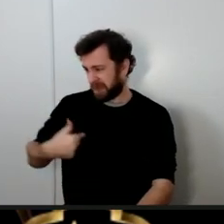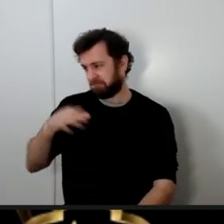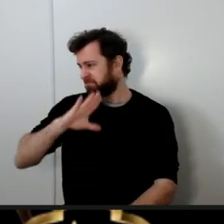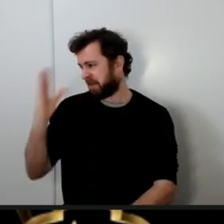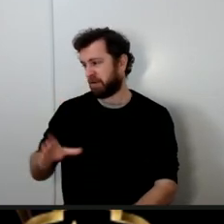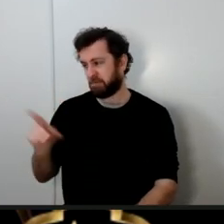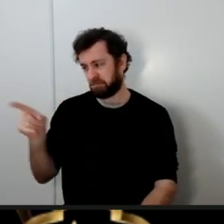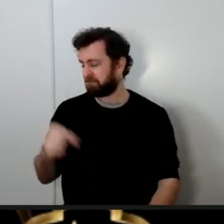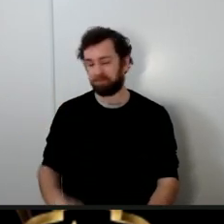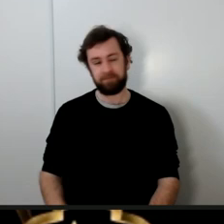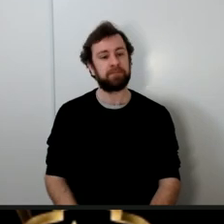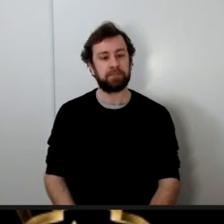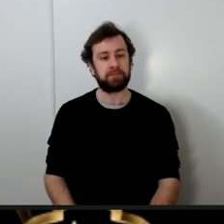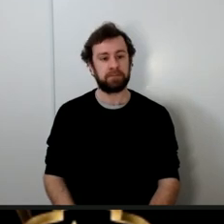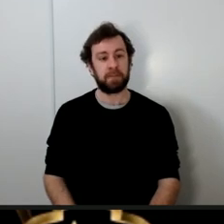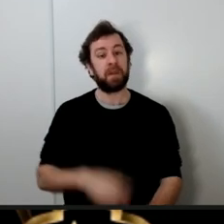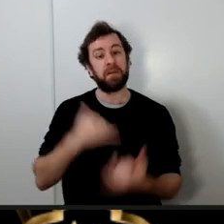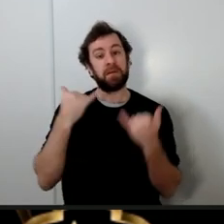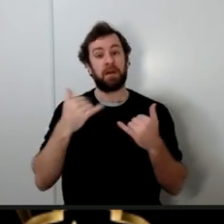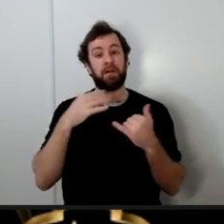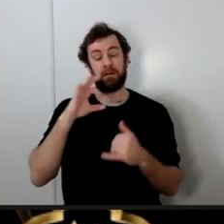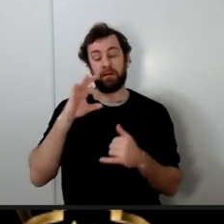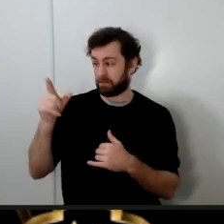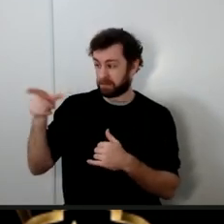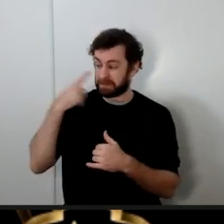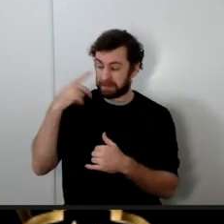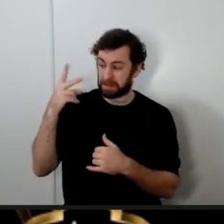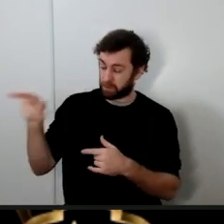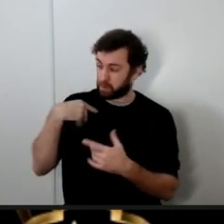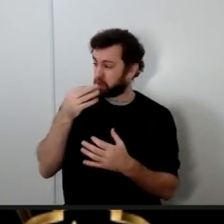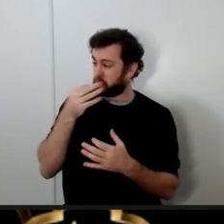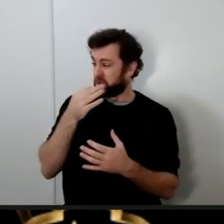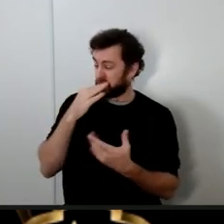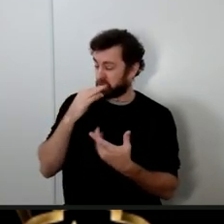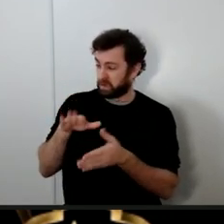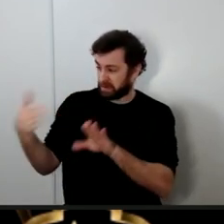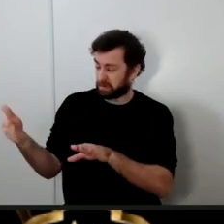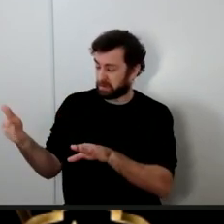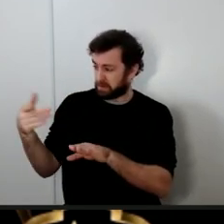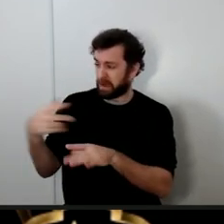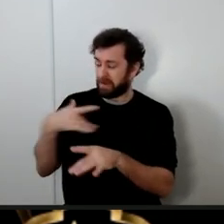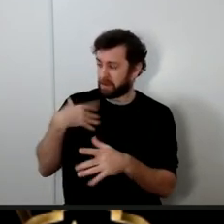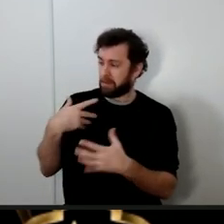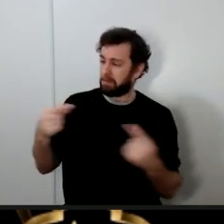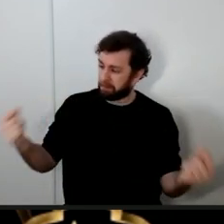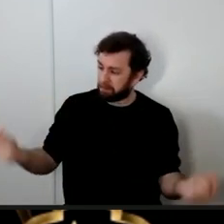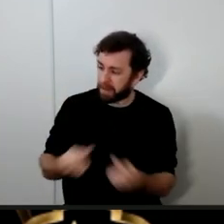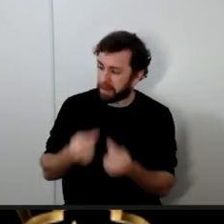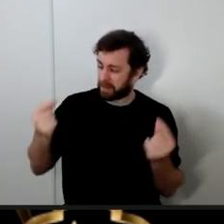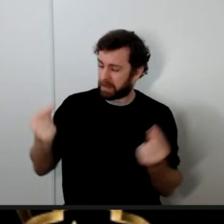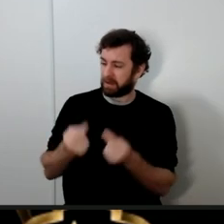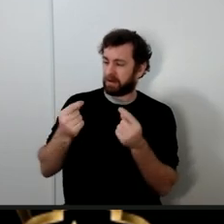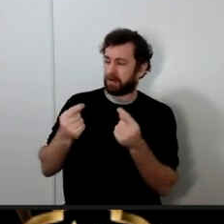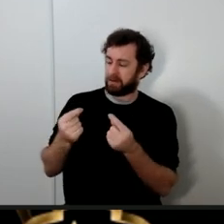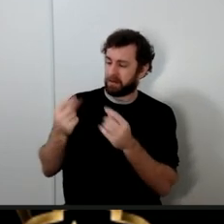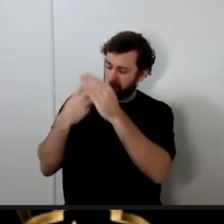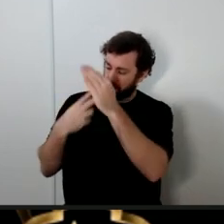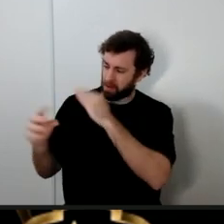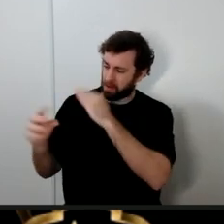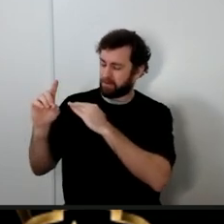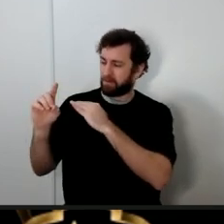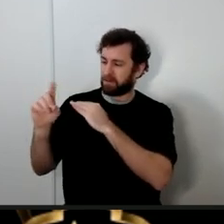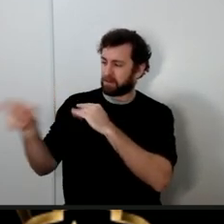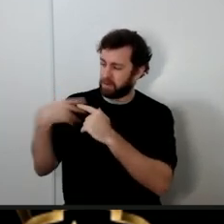and now Fatima now that I see you departing me I feel the pain of the departure of the Prophet now you renewed